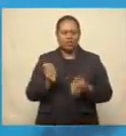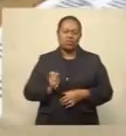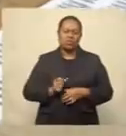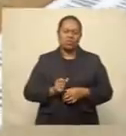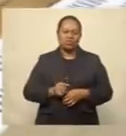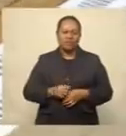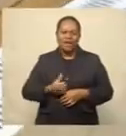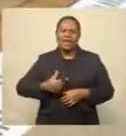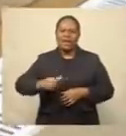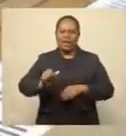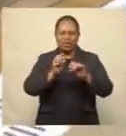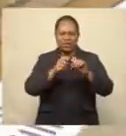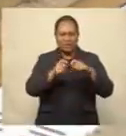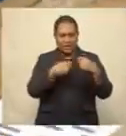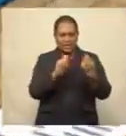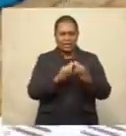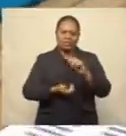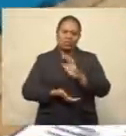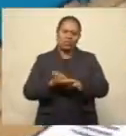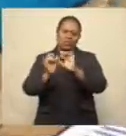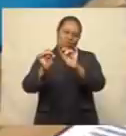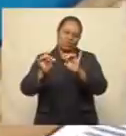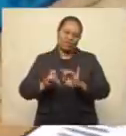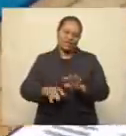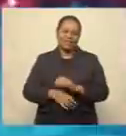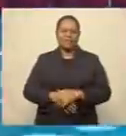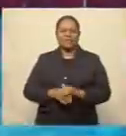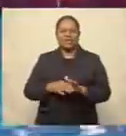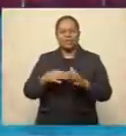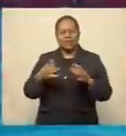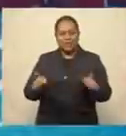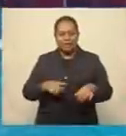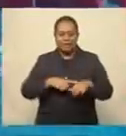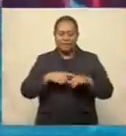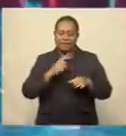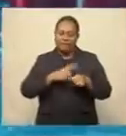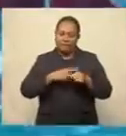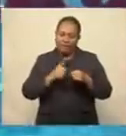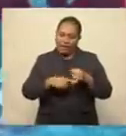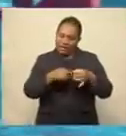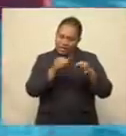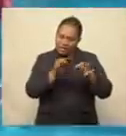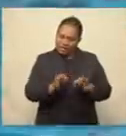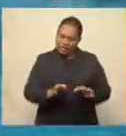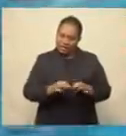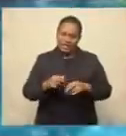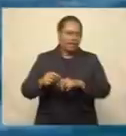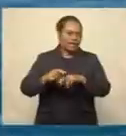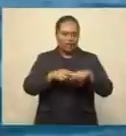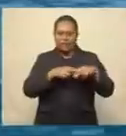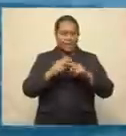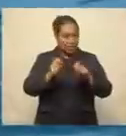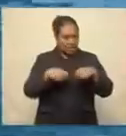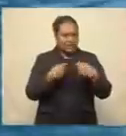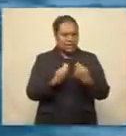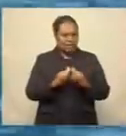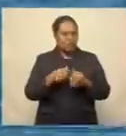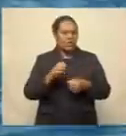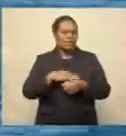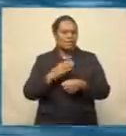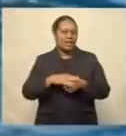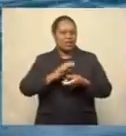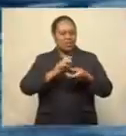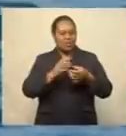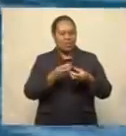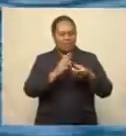Australia. If the two swimmers do meet final requirements, the final decision will be made by Team Fiji and Fessenok. Team Fiji